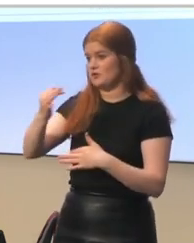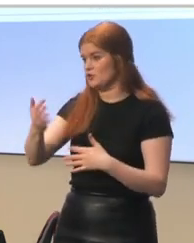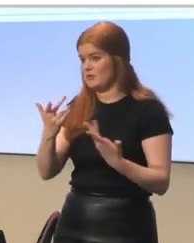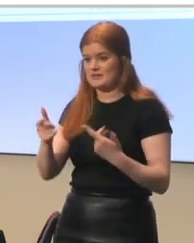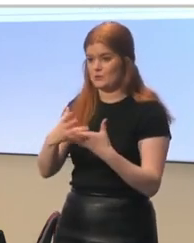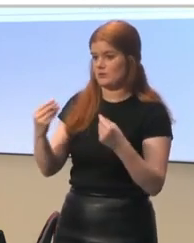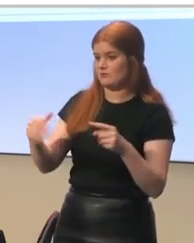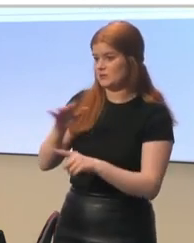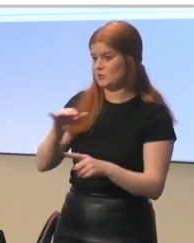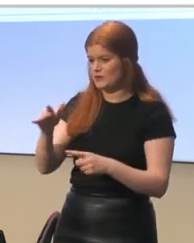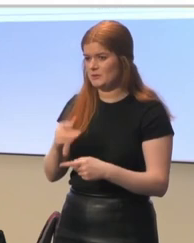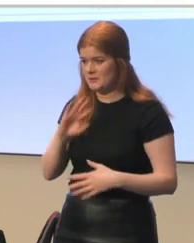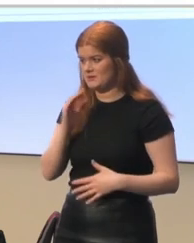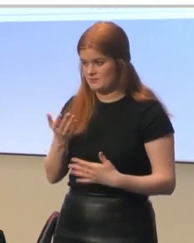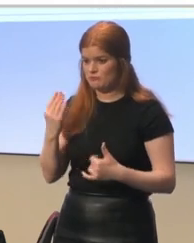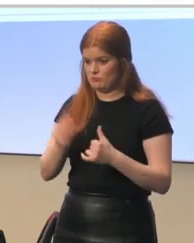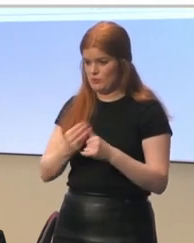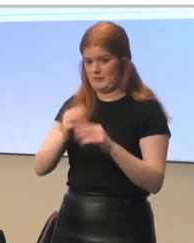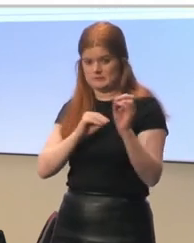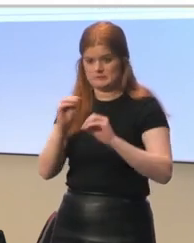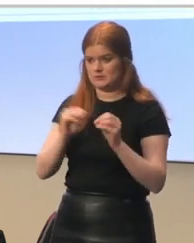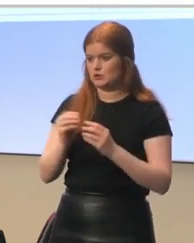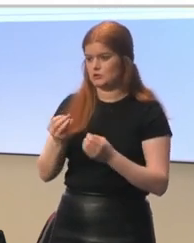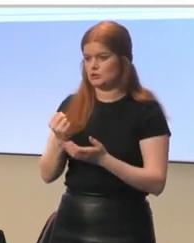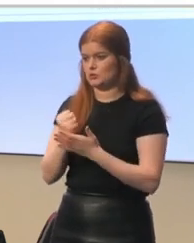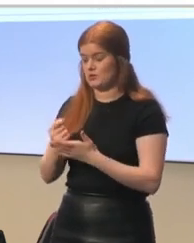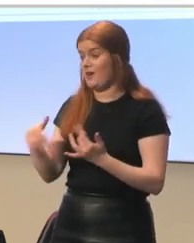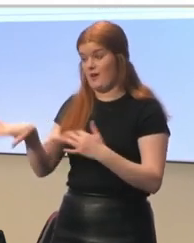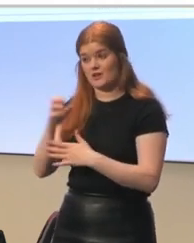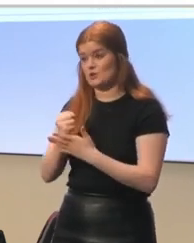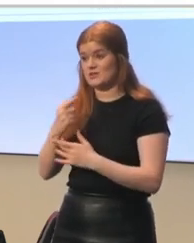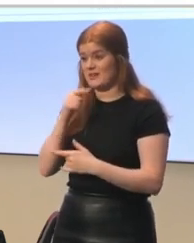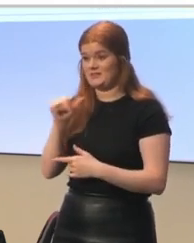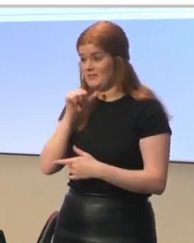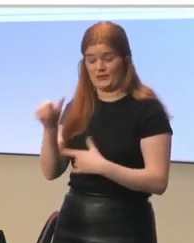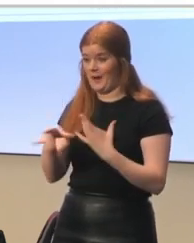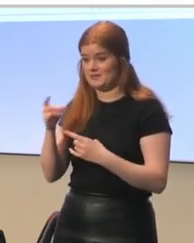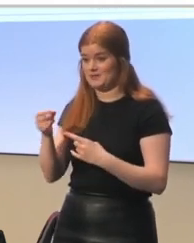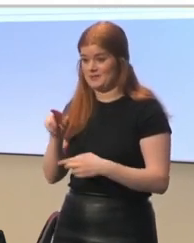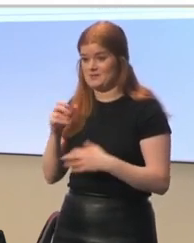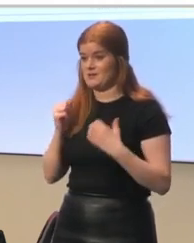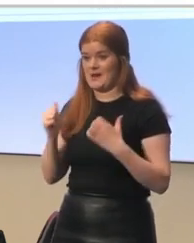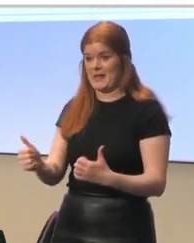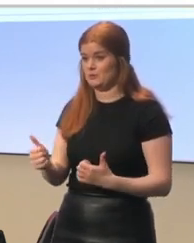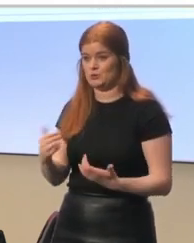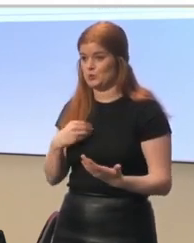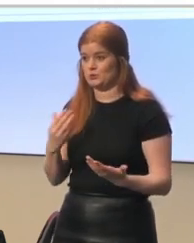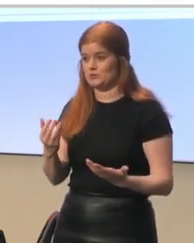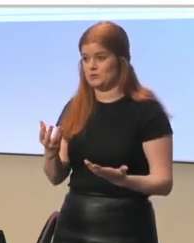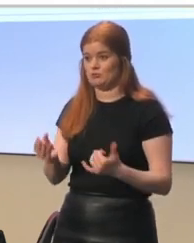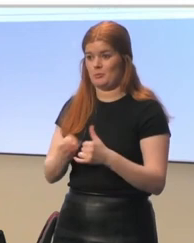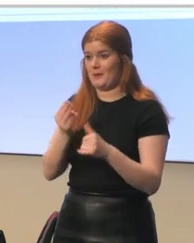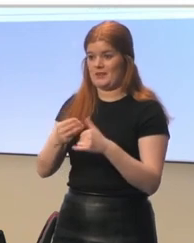solve this situation. So they were preparing the students, and lots of students told us that this was not the case. They were not able to get